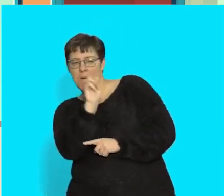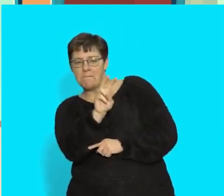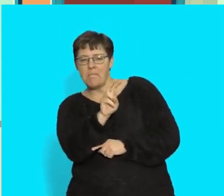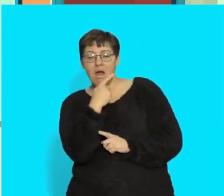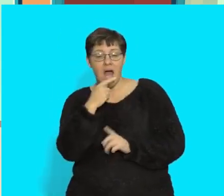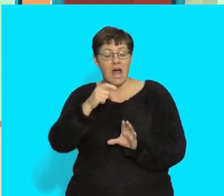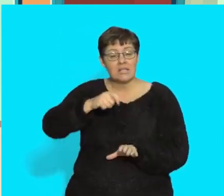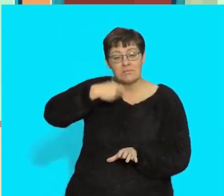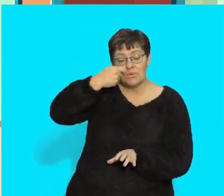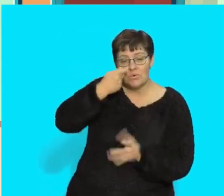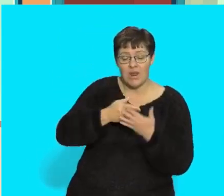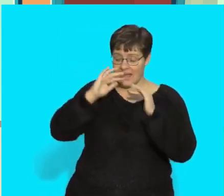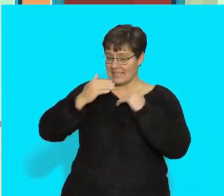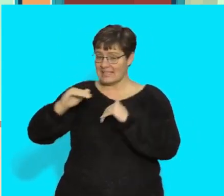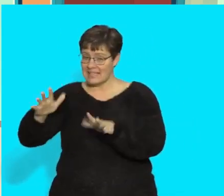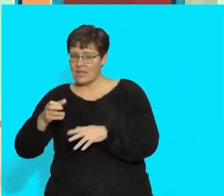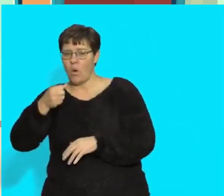sea, or sausages?